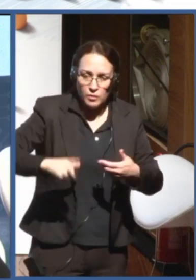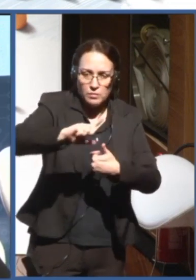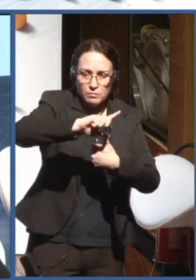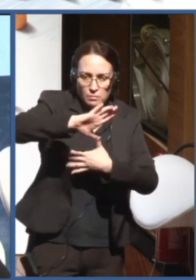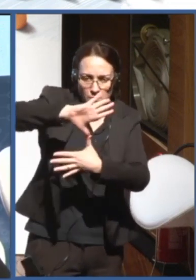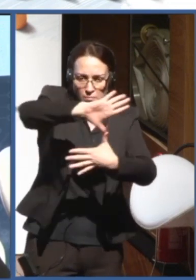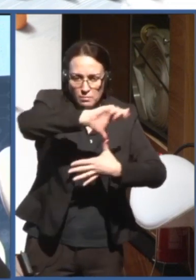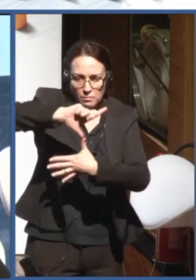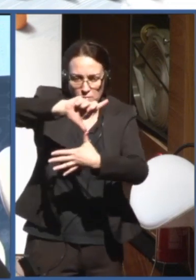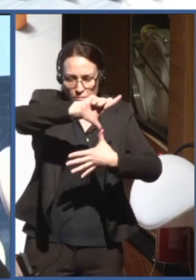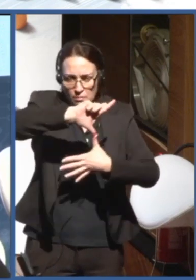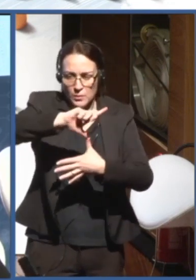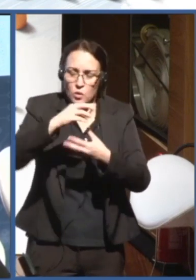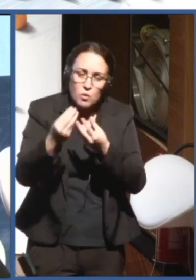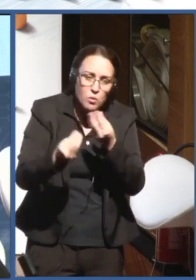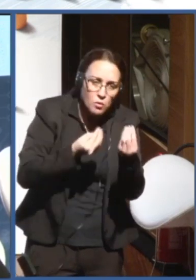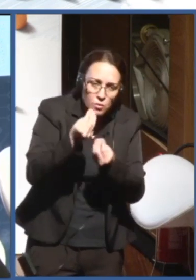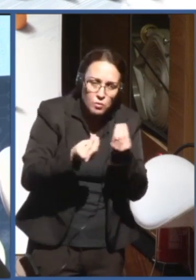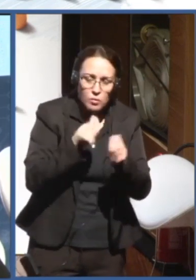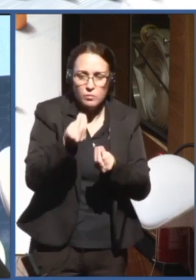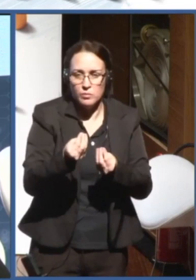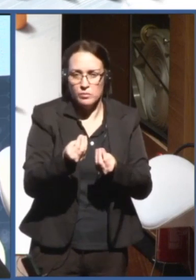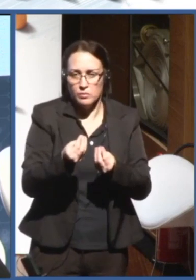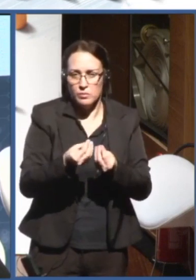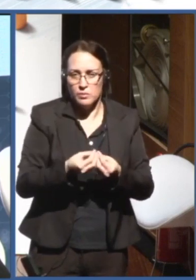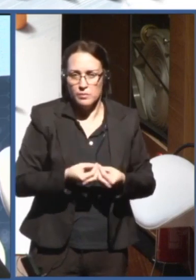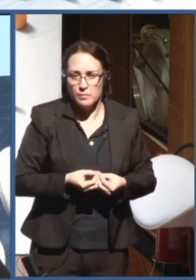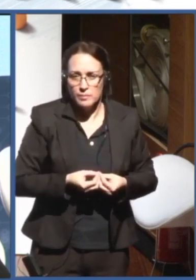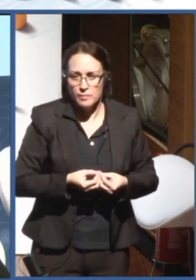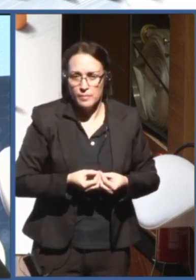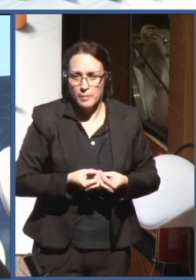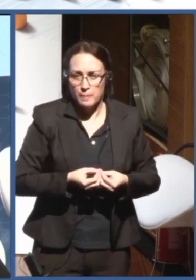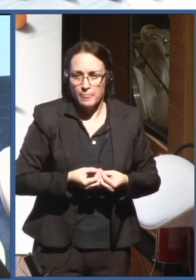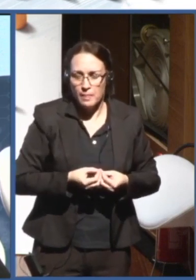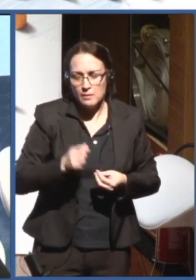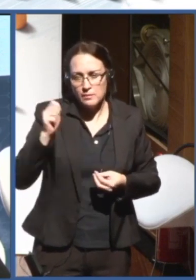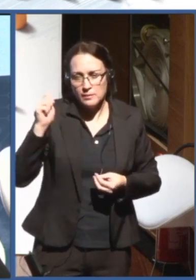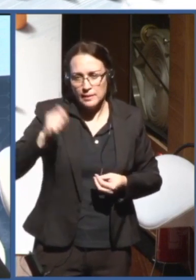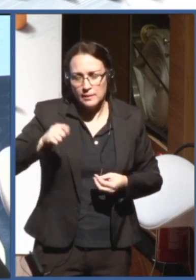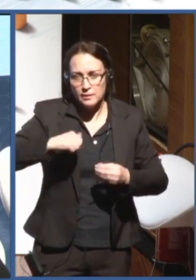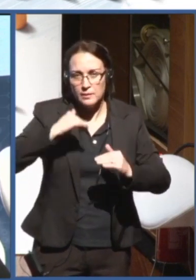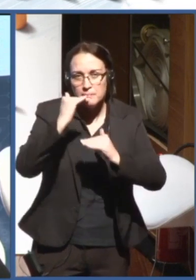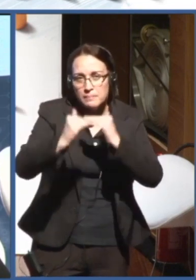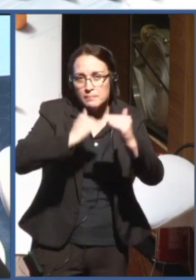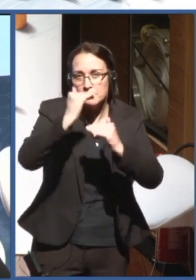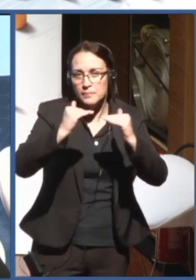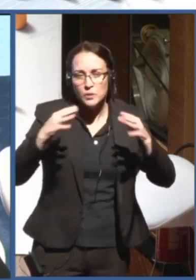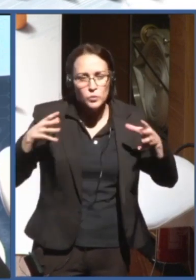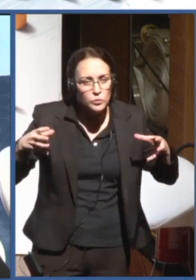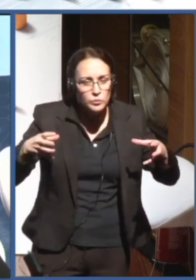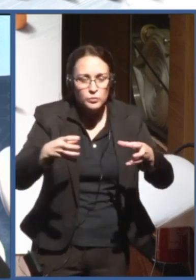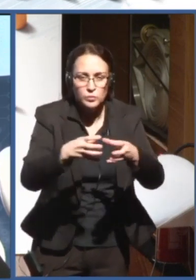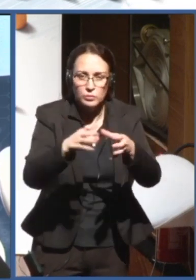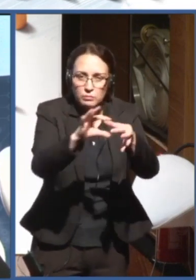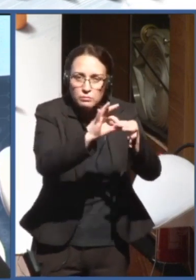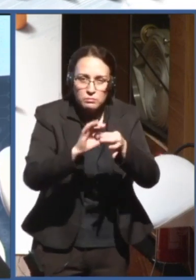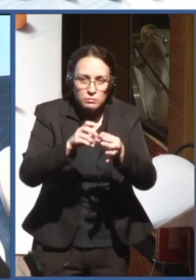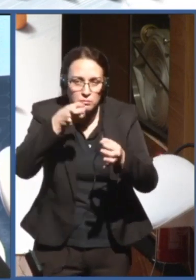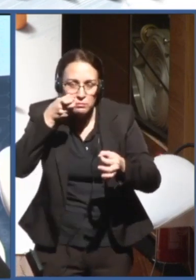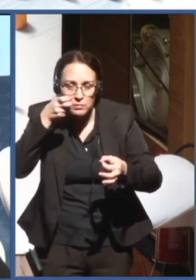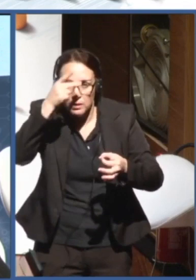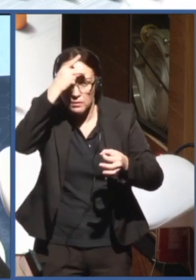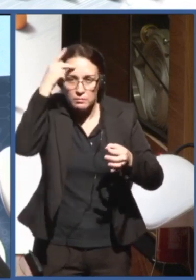be co-constructed with all these stakeholders? Of course UNESCO can contribute. ITU has a role.